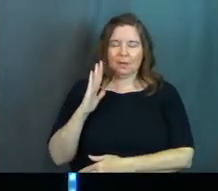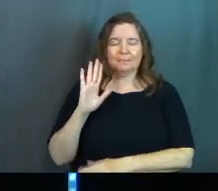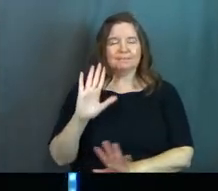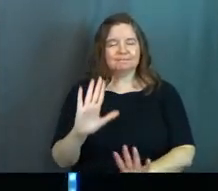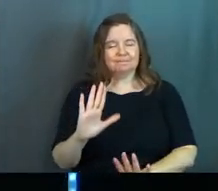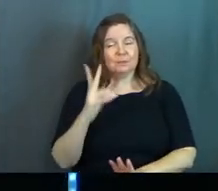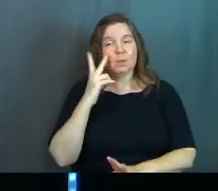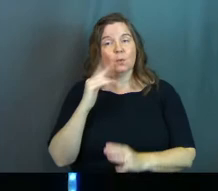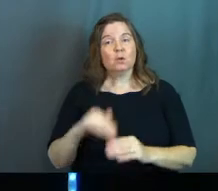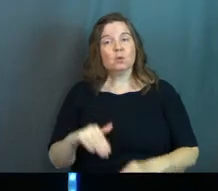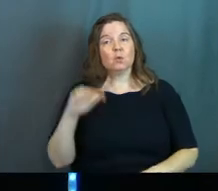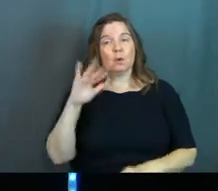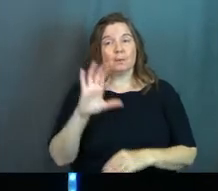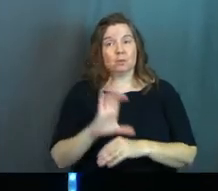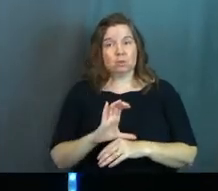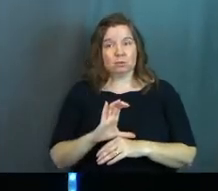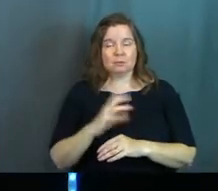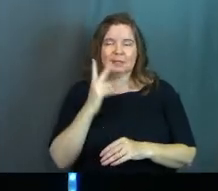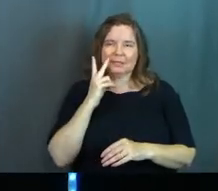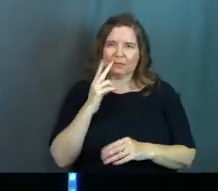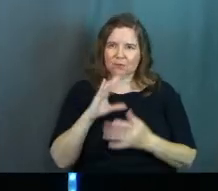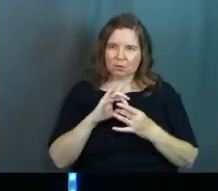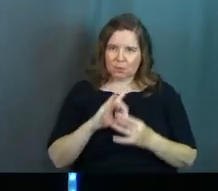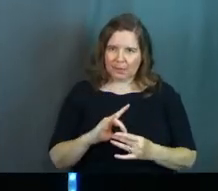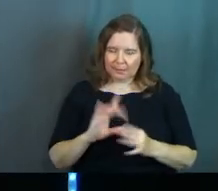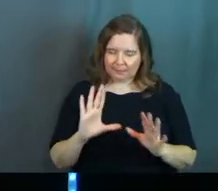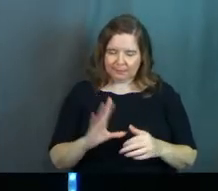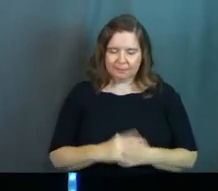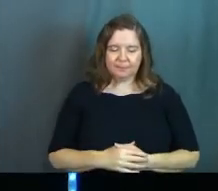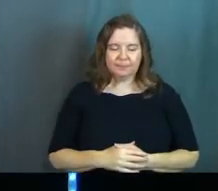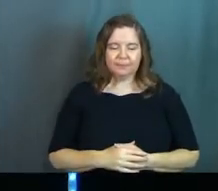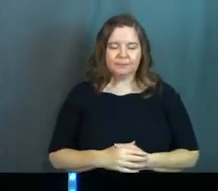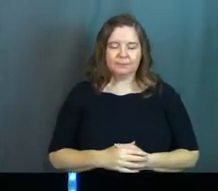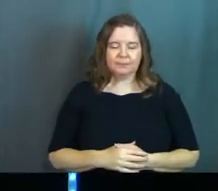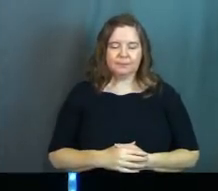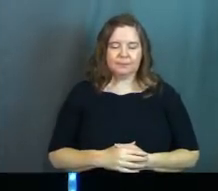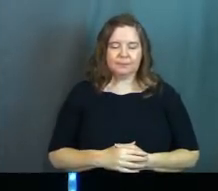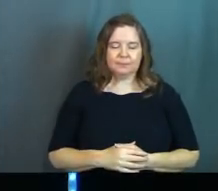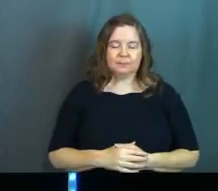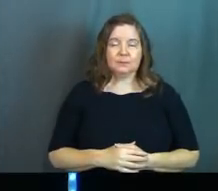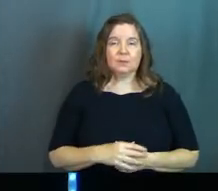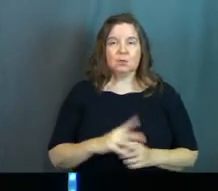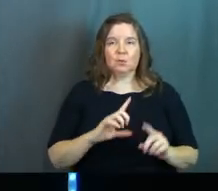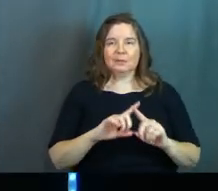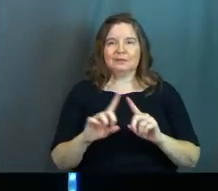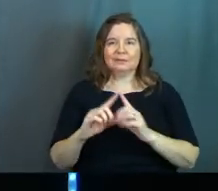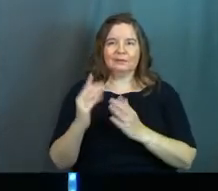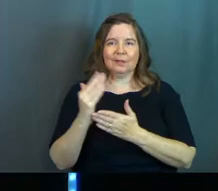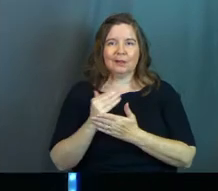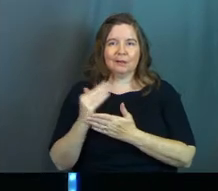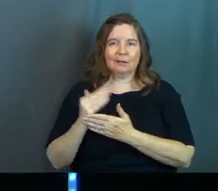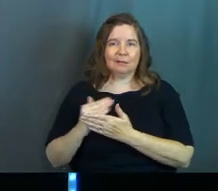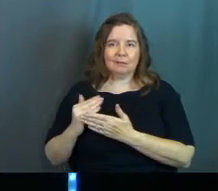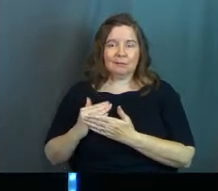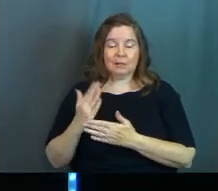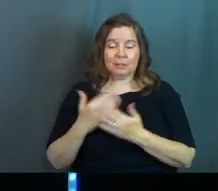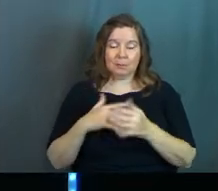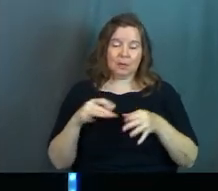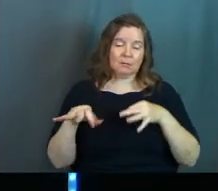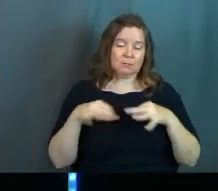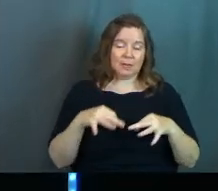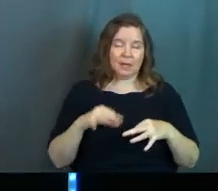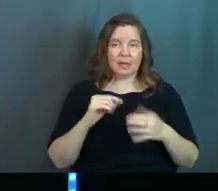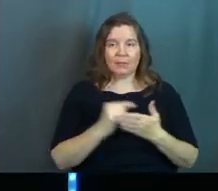See, when you grow up in the church, and see if you can relate to this, you hear all these lessons. And somebody might